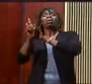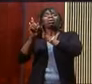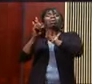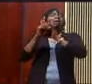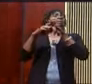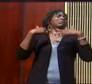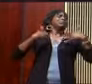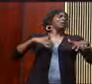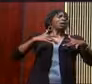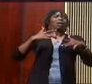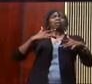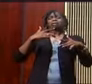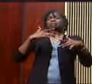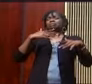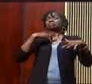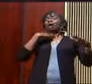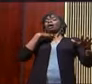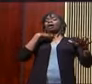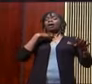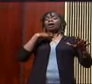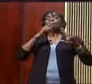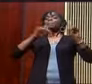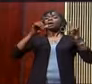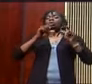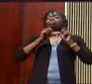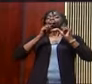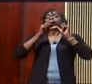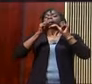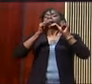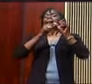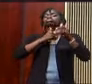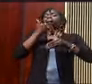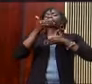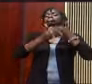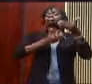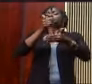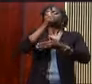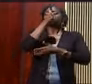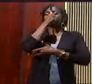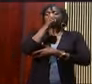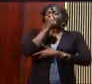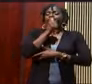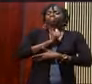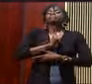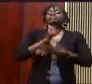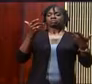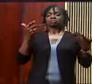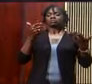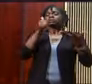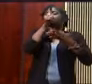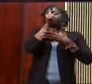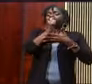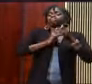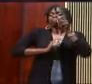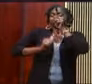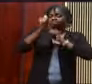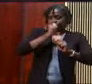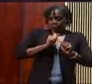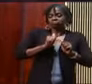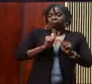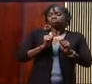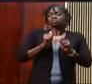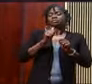up and we move around because of a resurrection resilience that we have access to